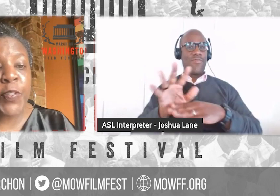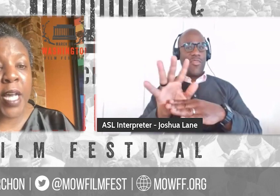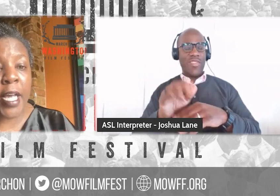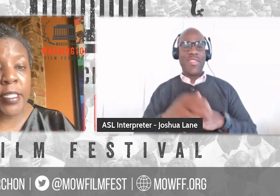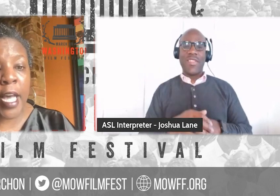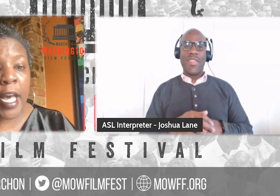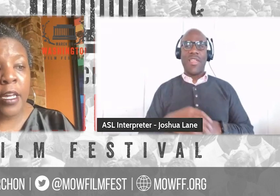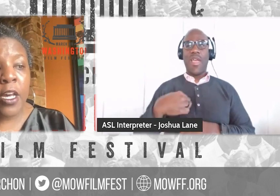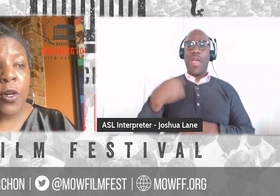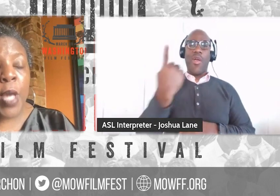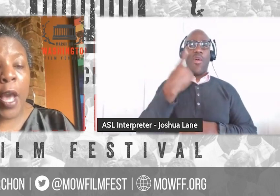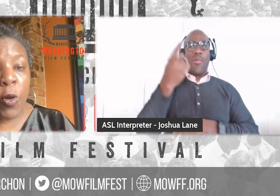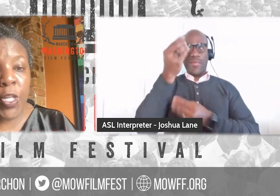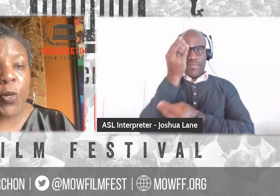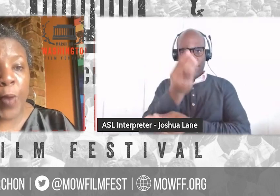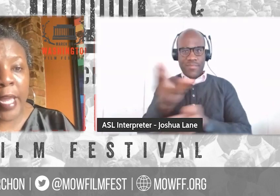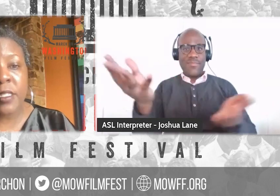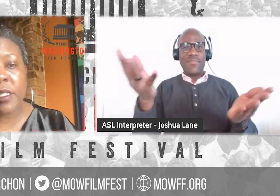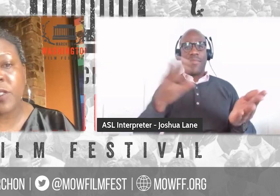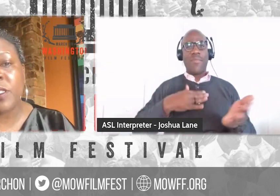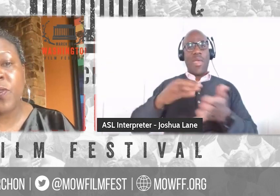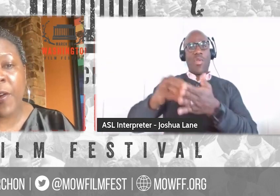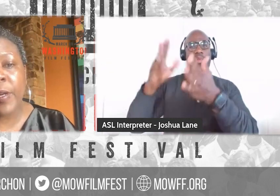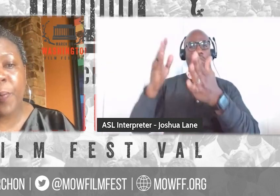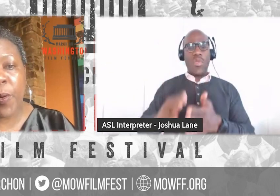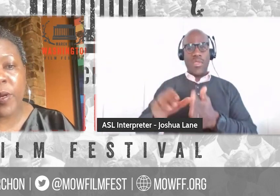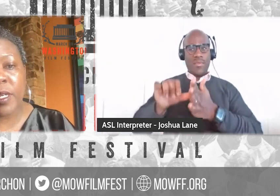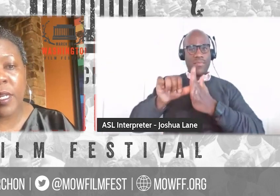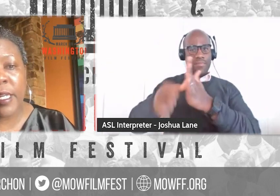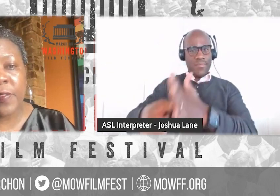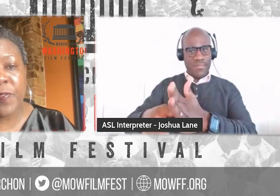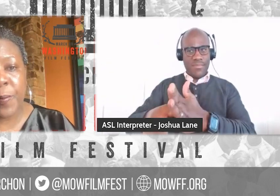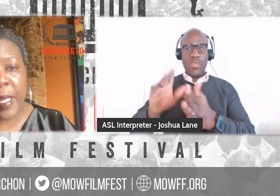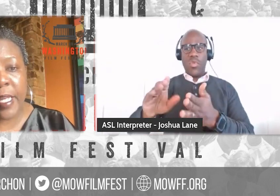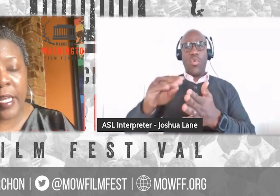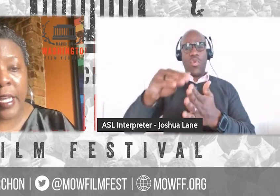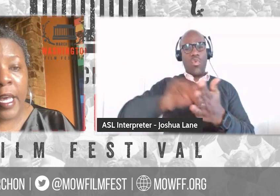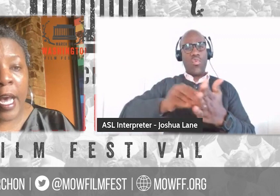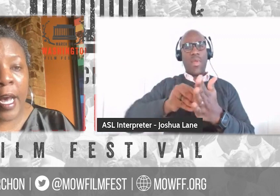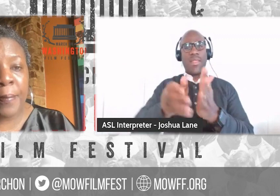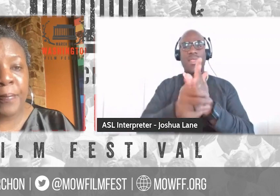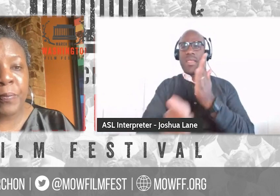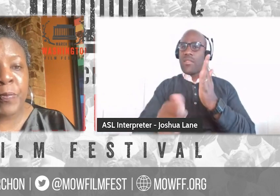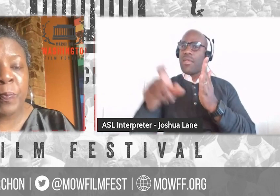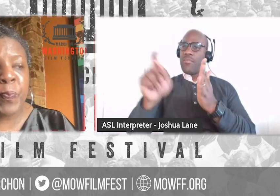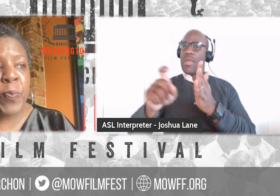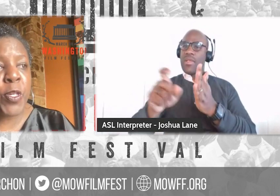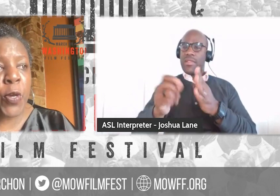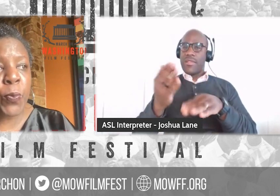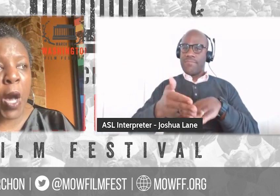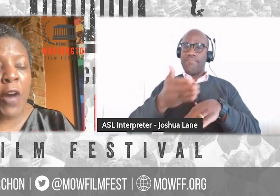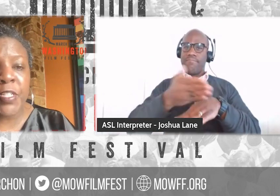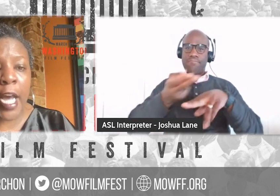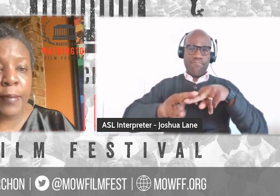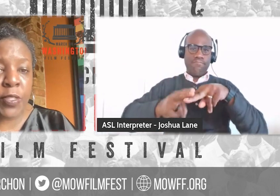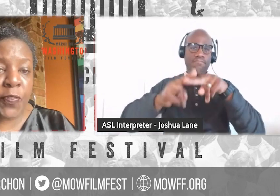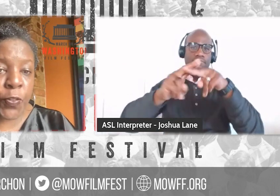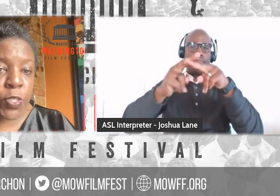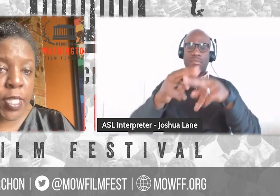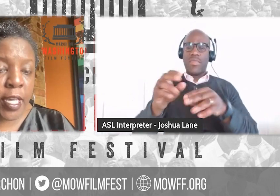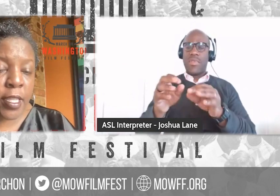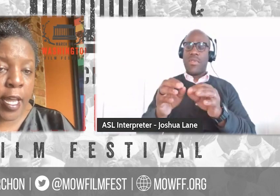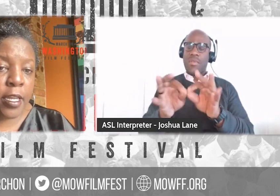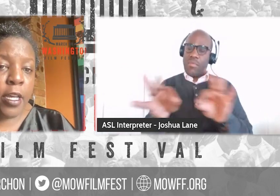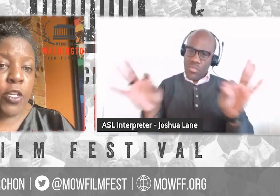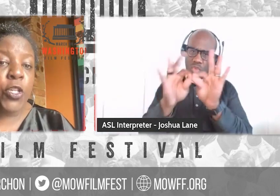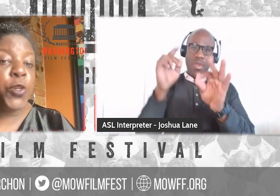really emphasize that honing your writing skills is very important in filmmaking. Um, you know, oftentimes the